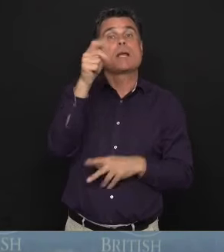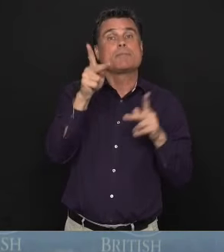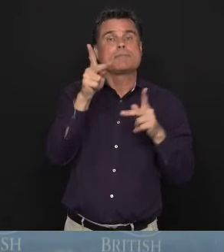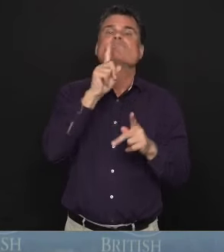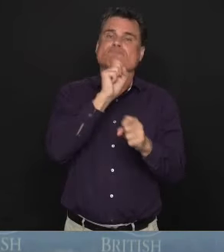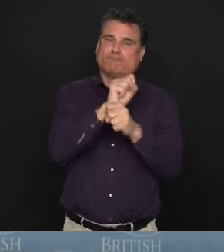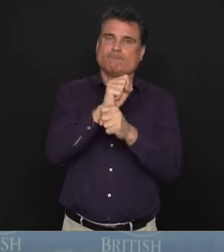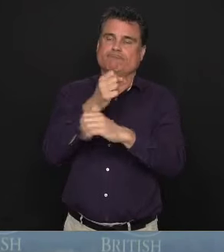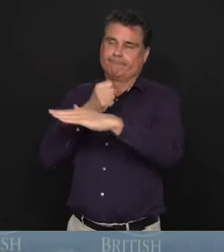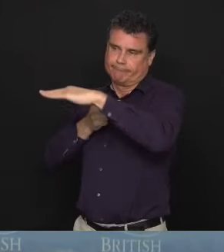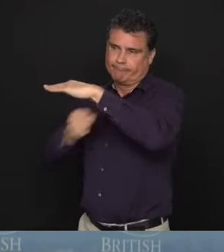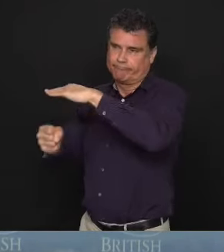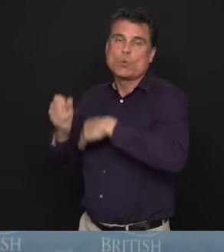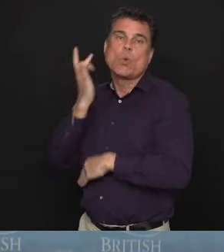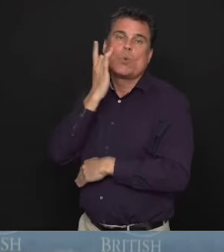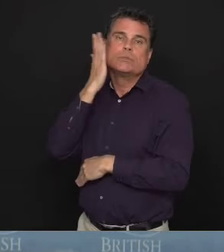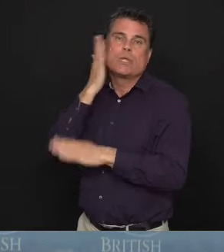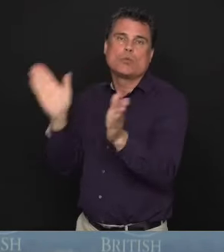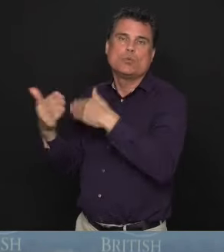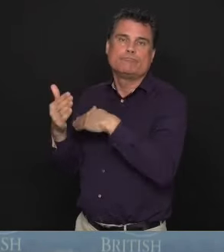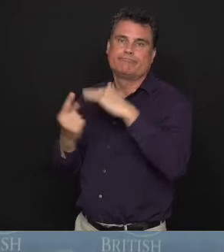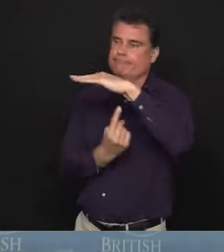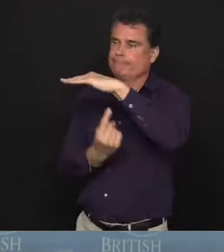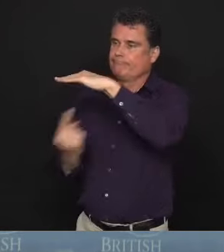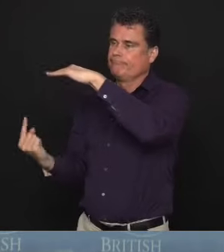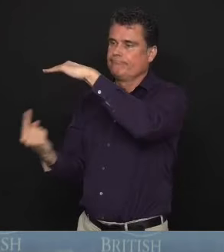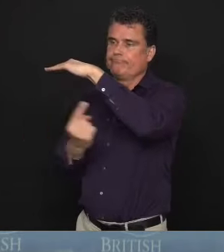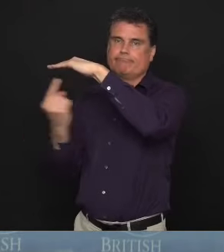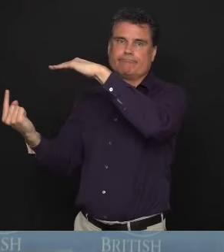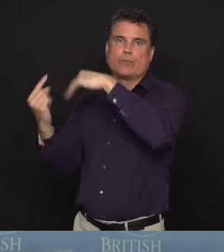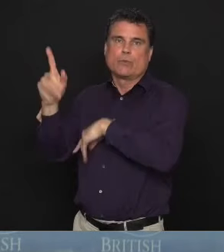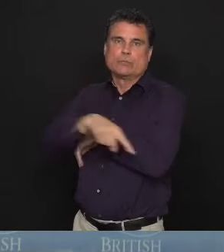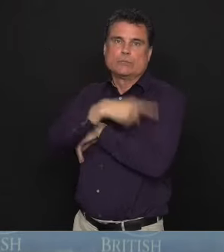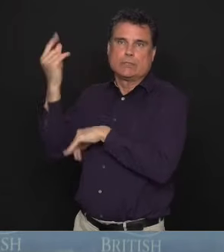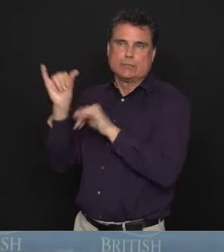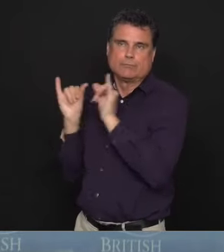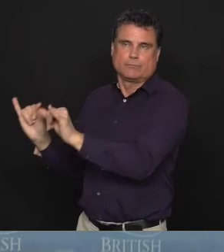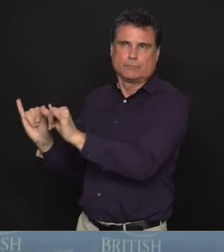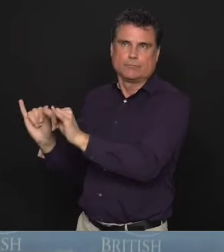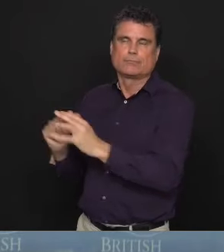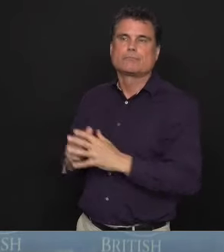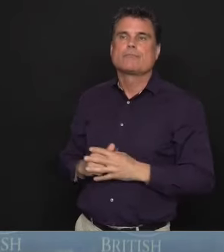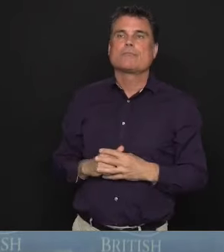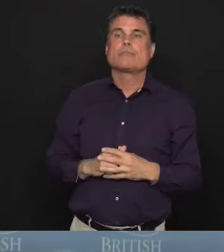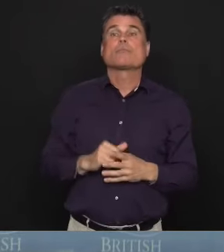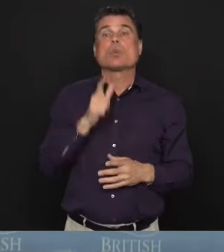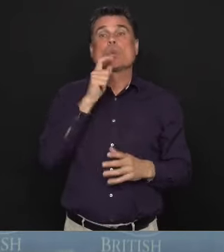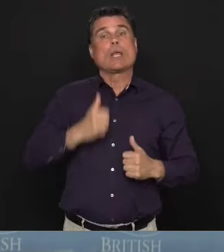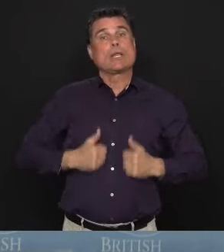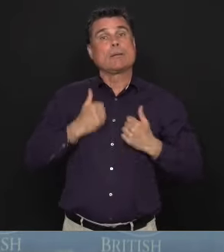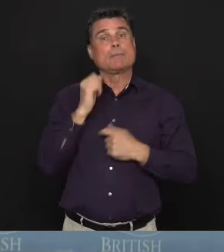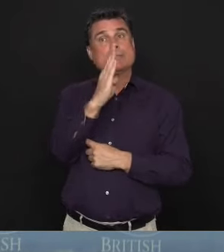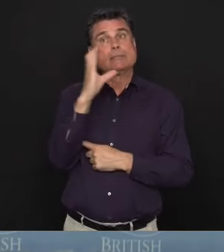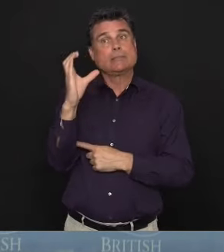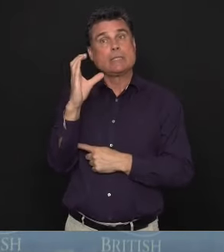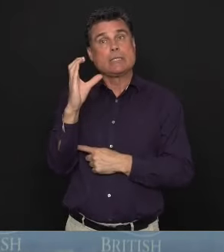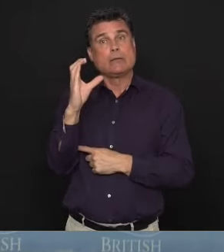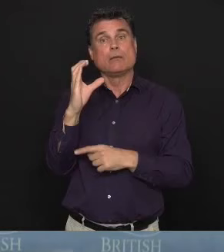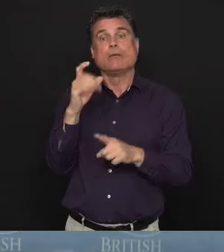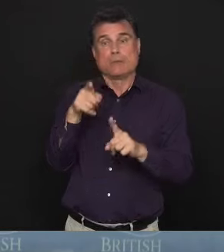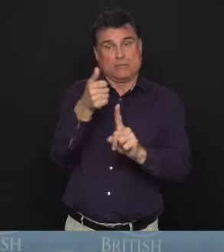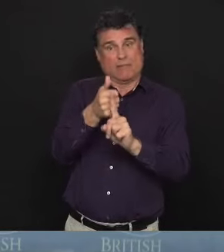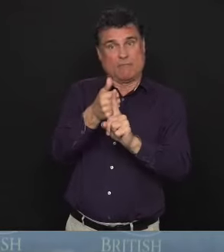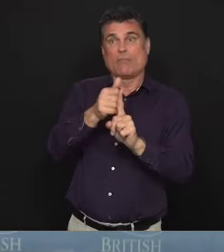to undergo that. In terms of people within the province, again, it comes down to following the orders and the directions of the provincial health